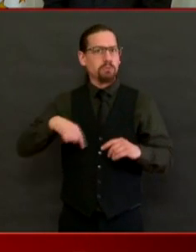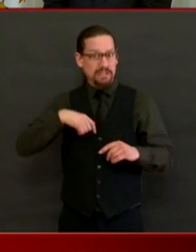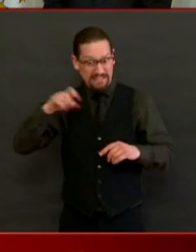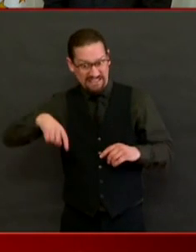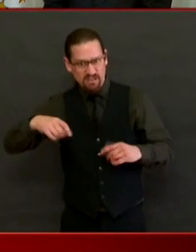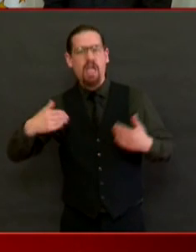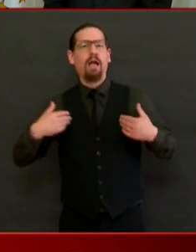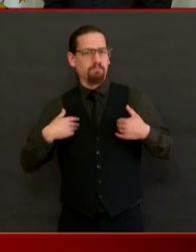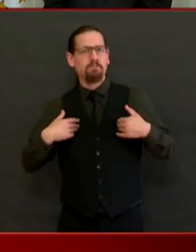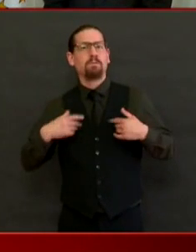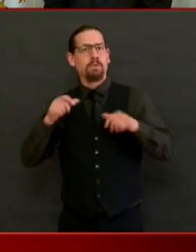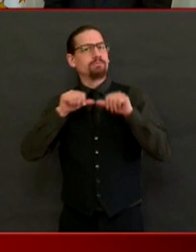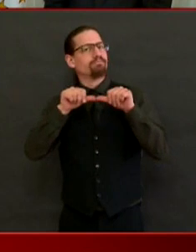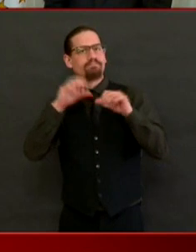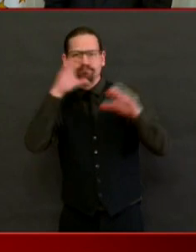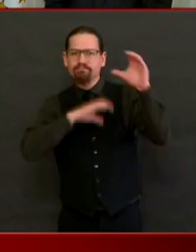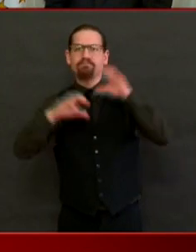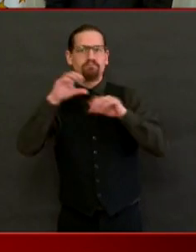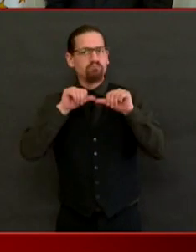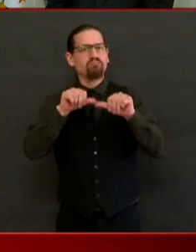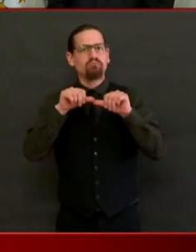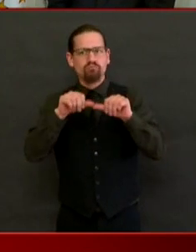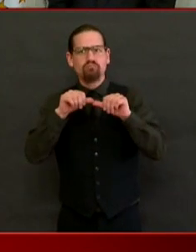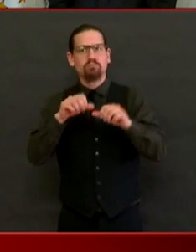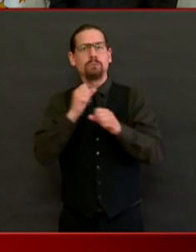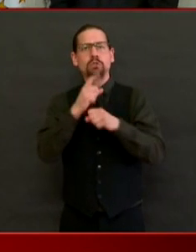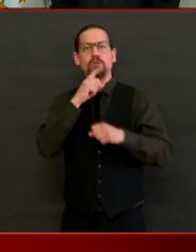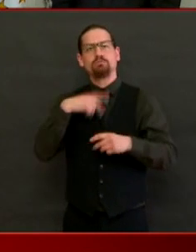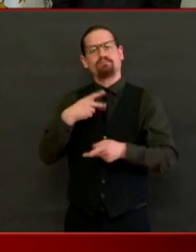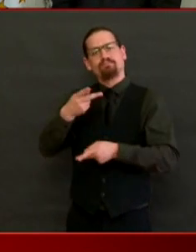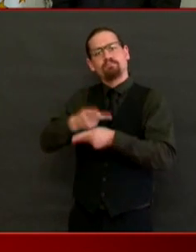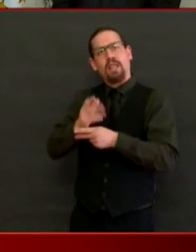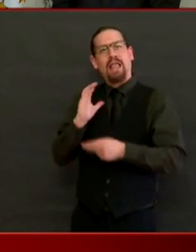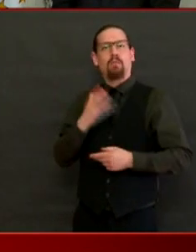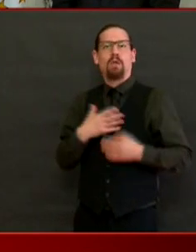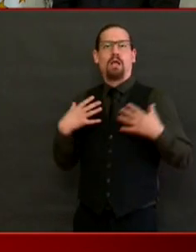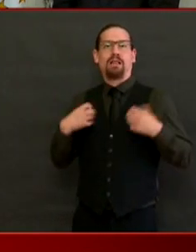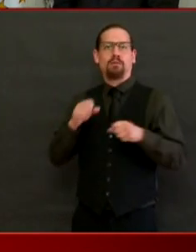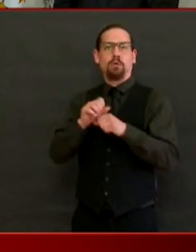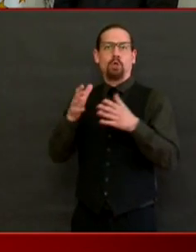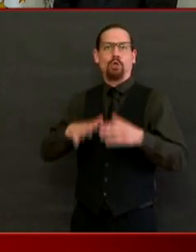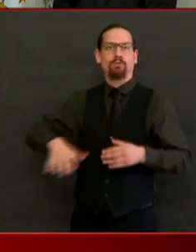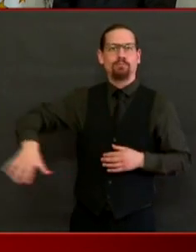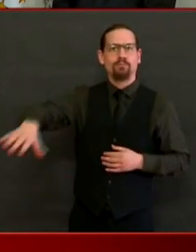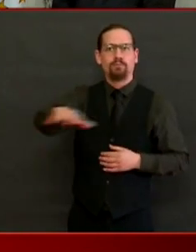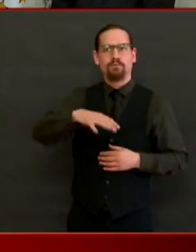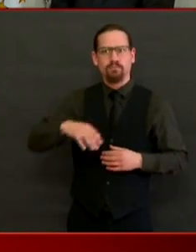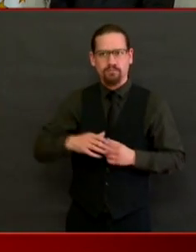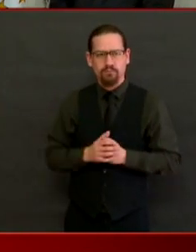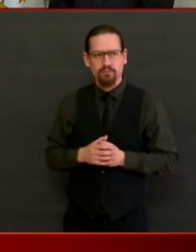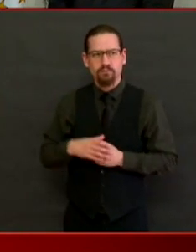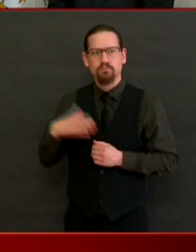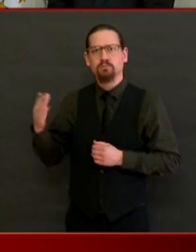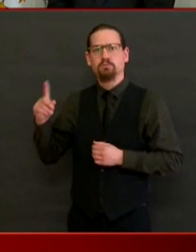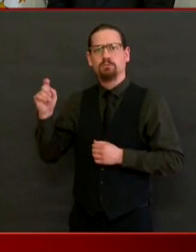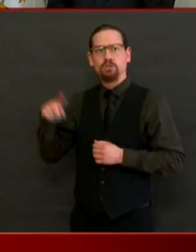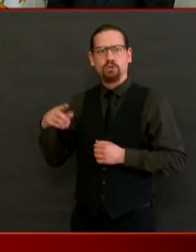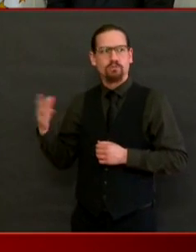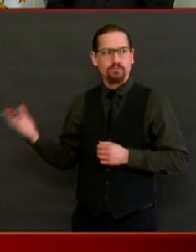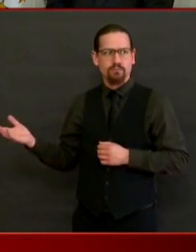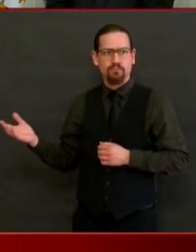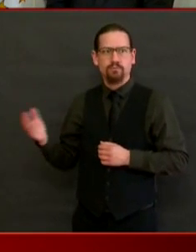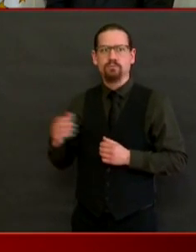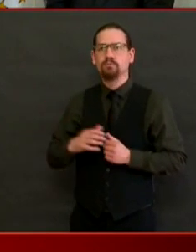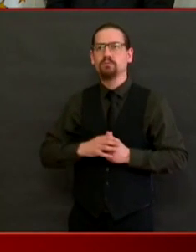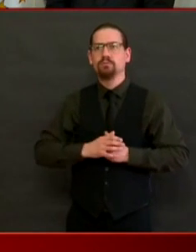health care workers and others that need PPE. Nancy Thomas of RI News Today asks, will employees ask customers